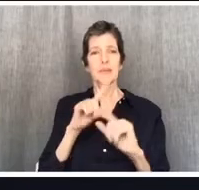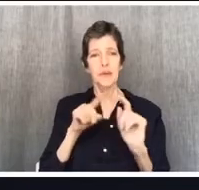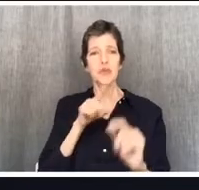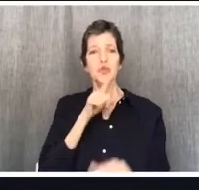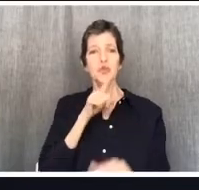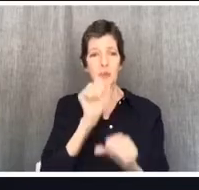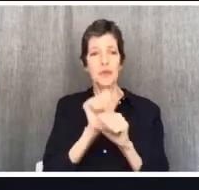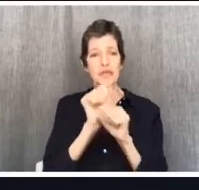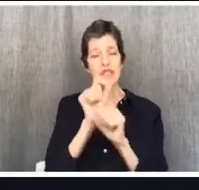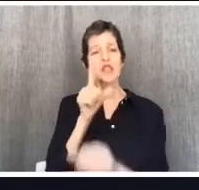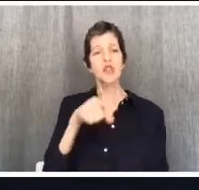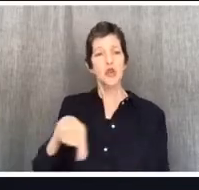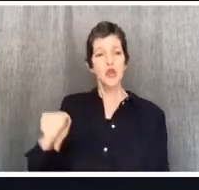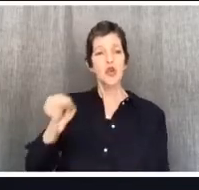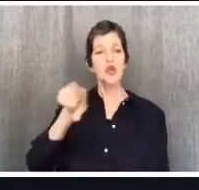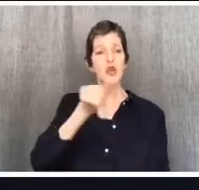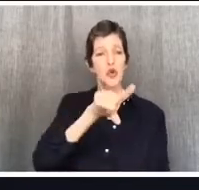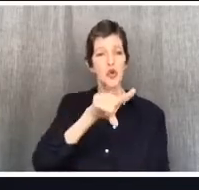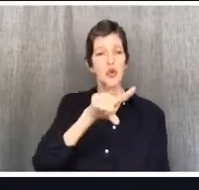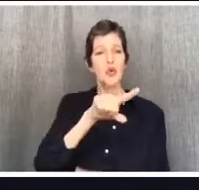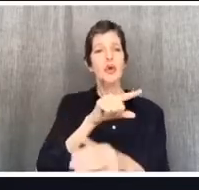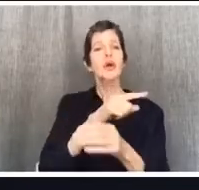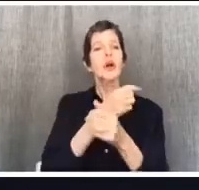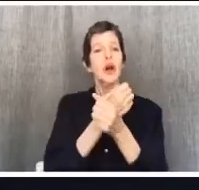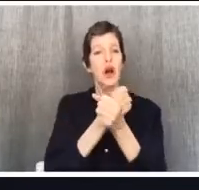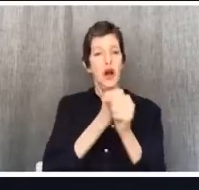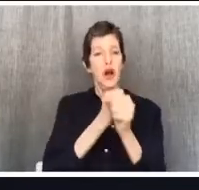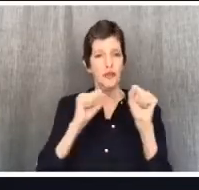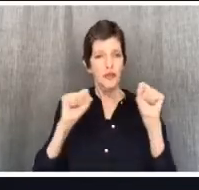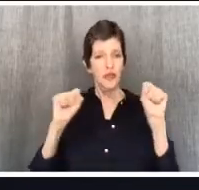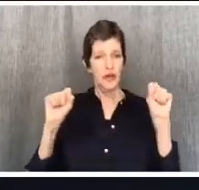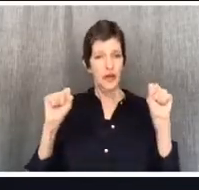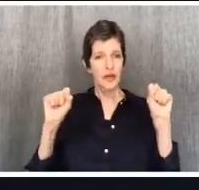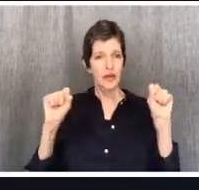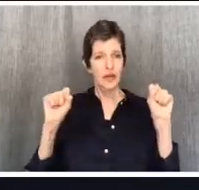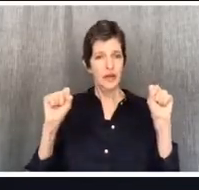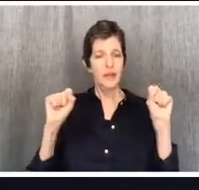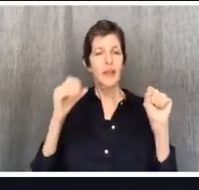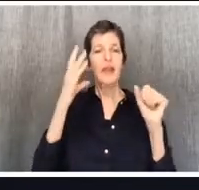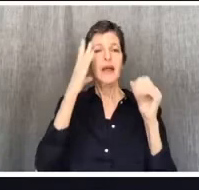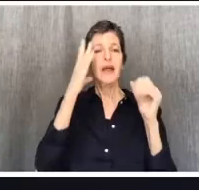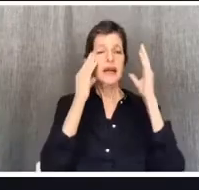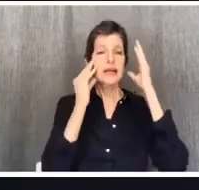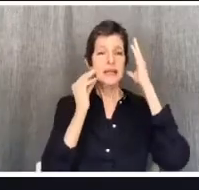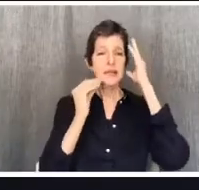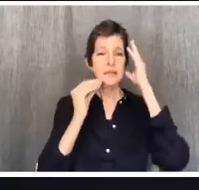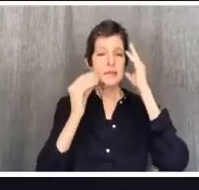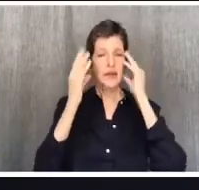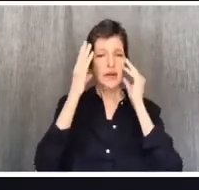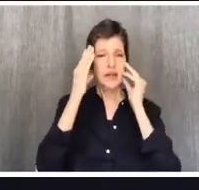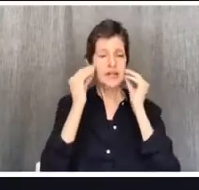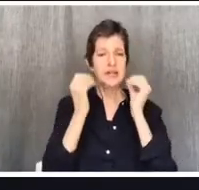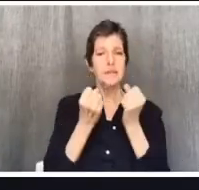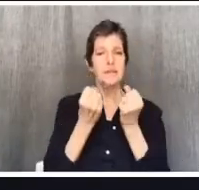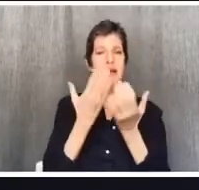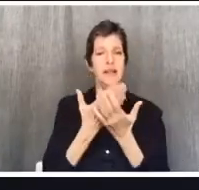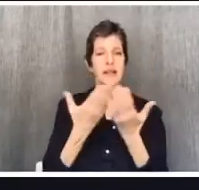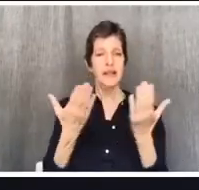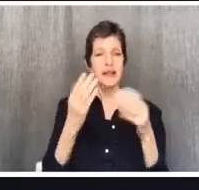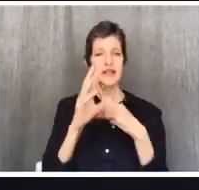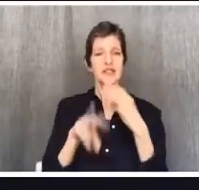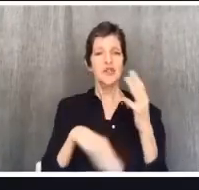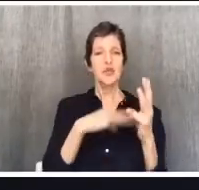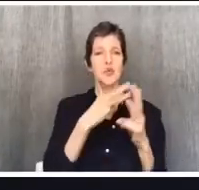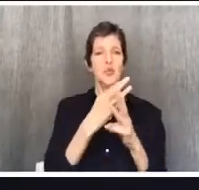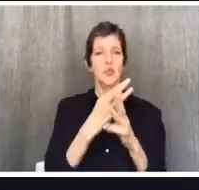You have Christian liberty. You are able to experience all sorts of different things in this world. However, it